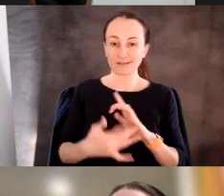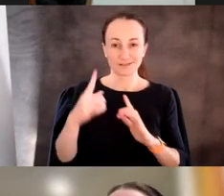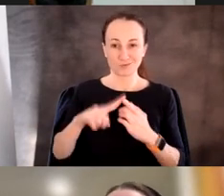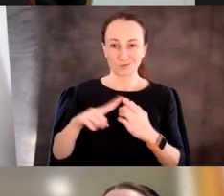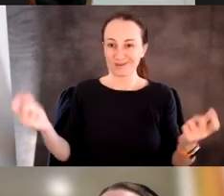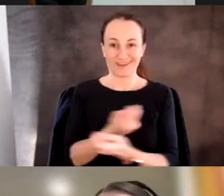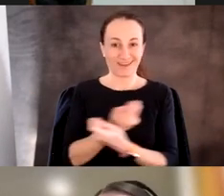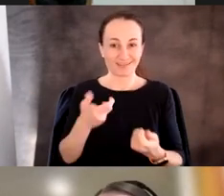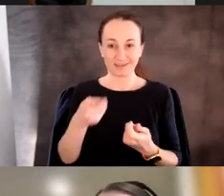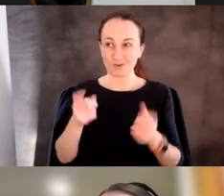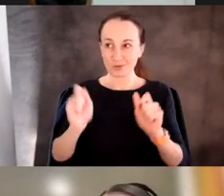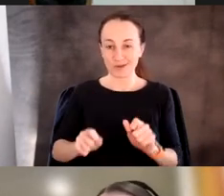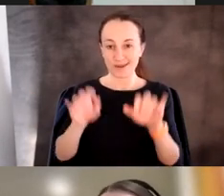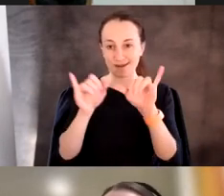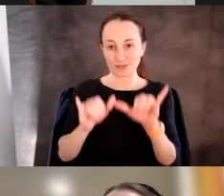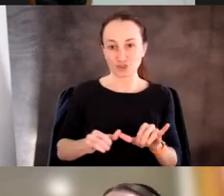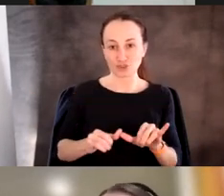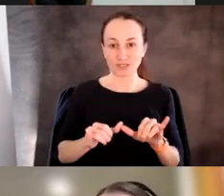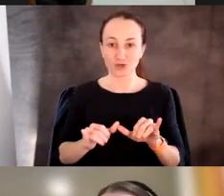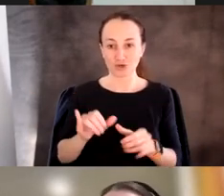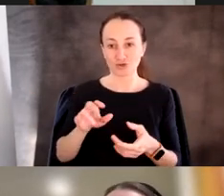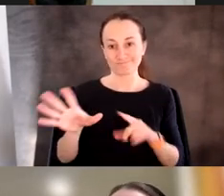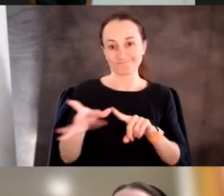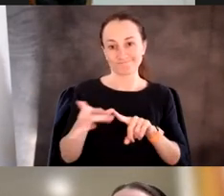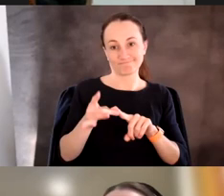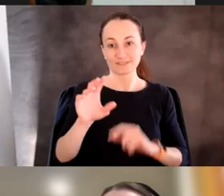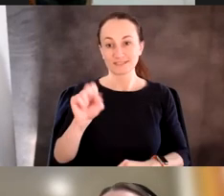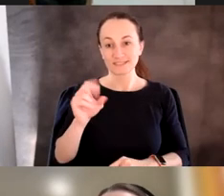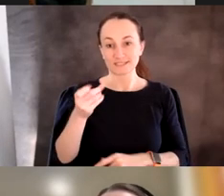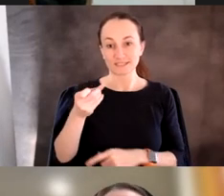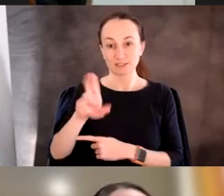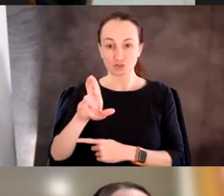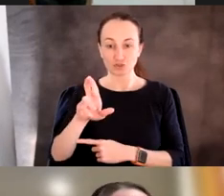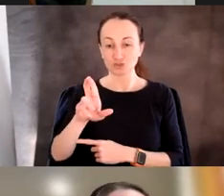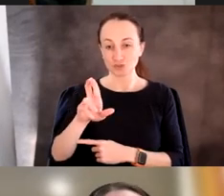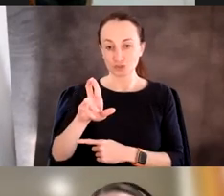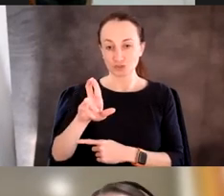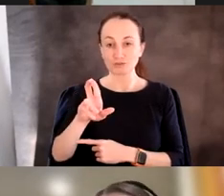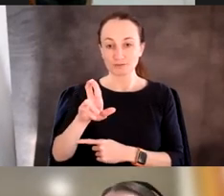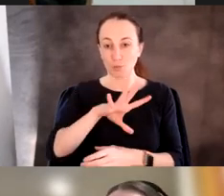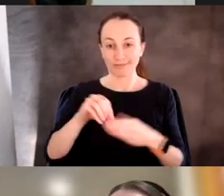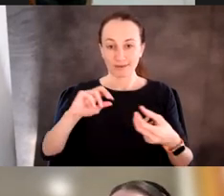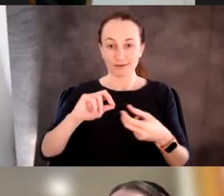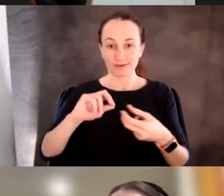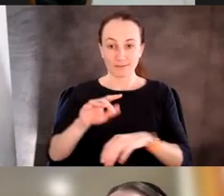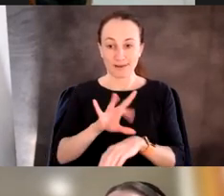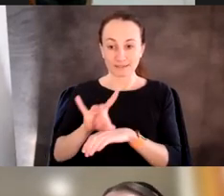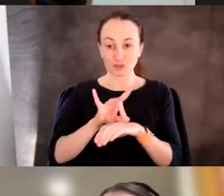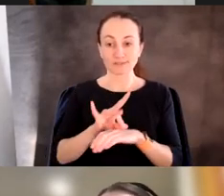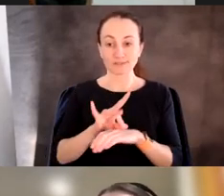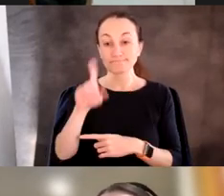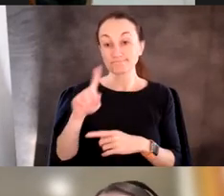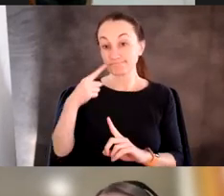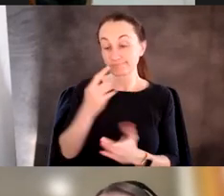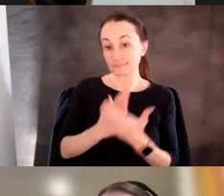for which you can engineer a sensor in bacteria. So this is sort of a sort of small sampling of some of the things